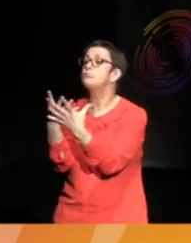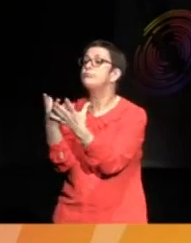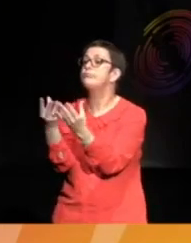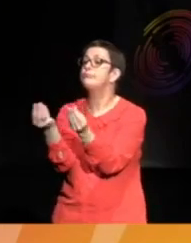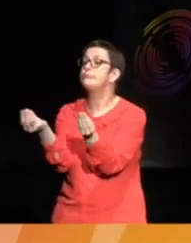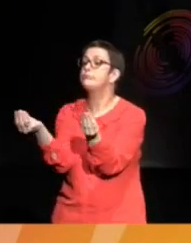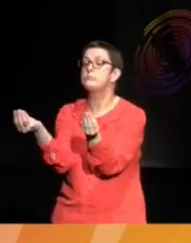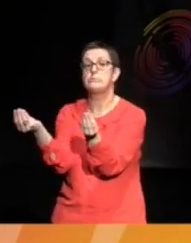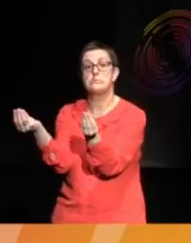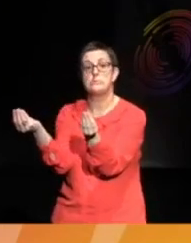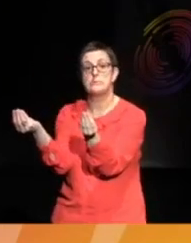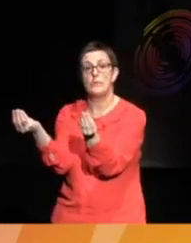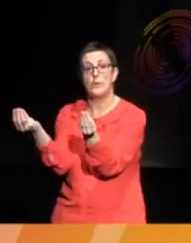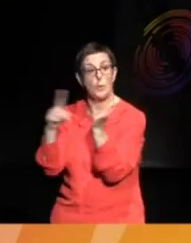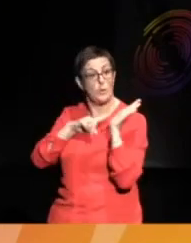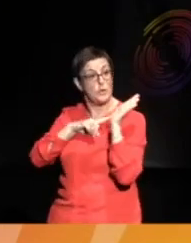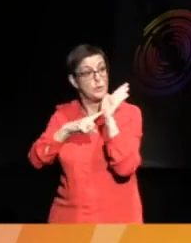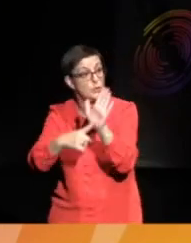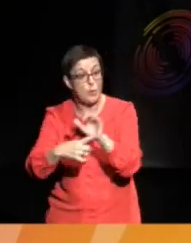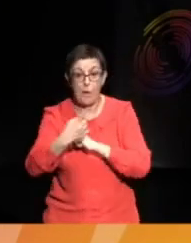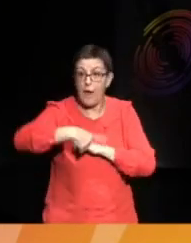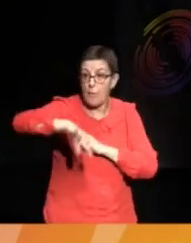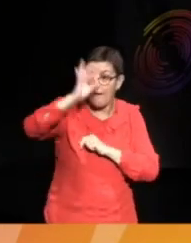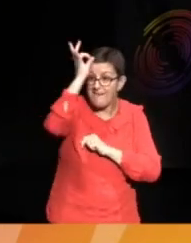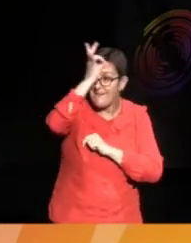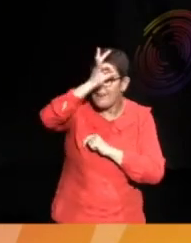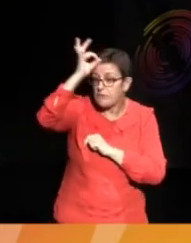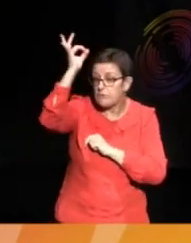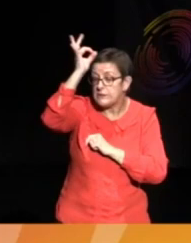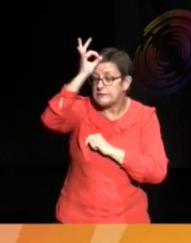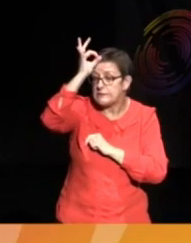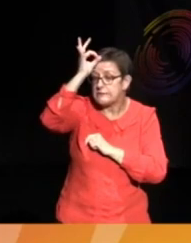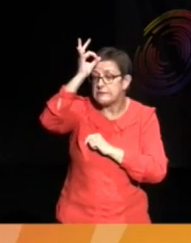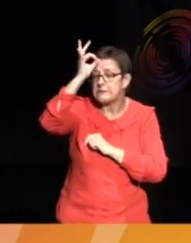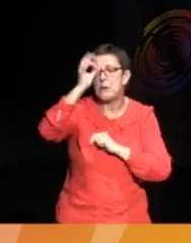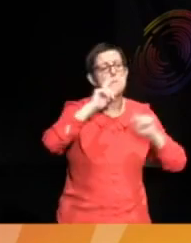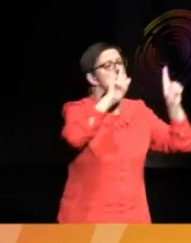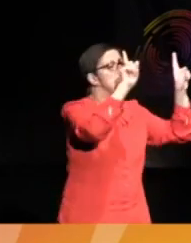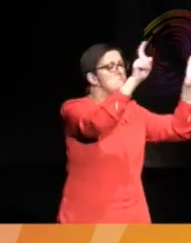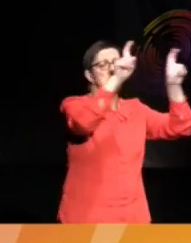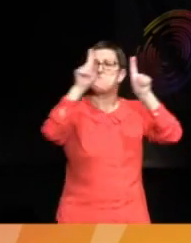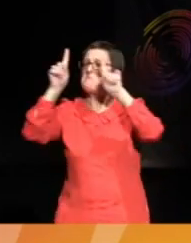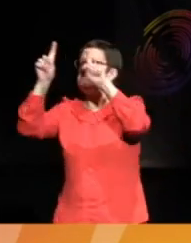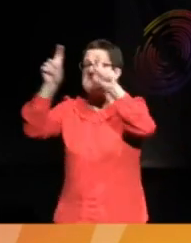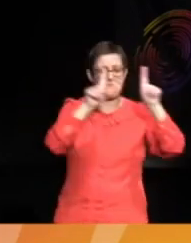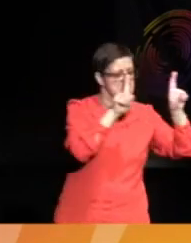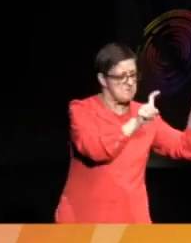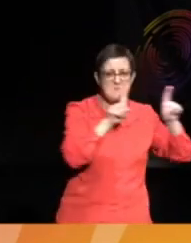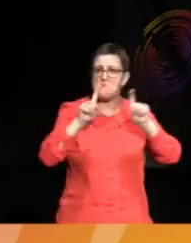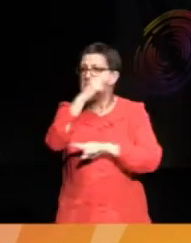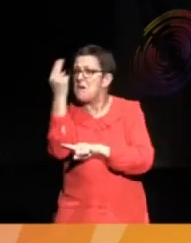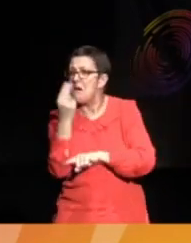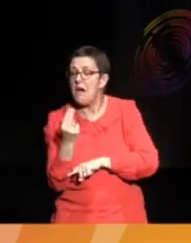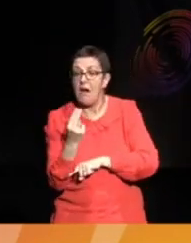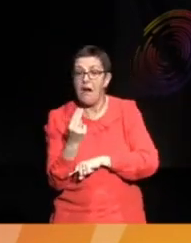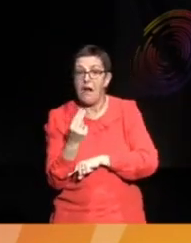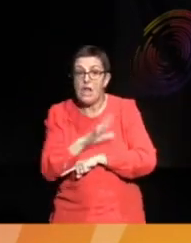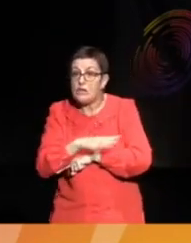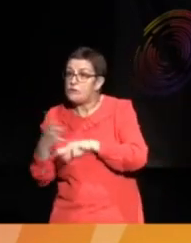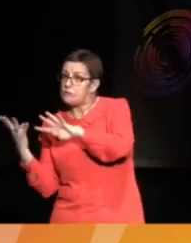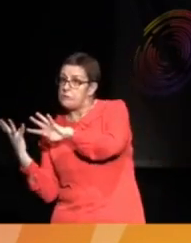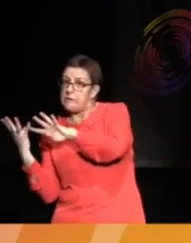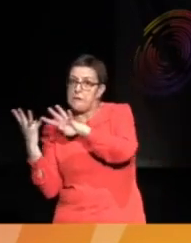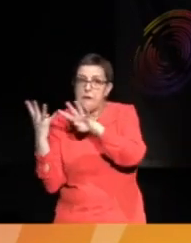ignorance. The public gallery hung with artists. The children gathered, ate